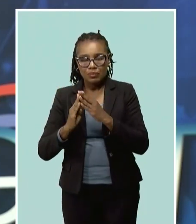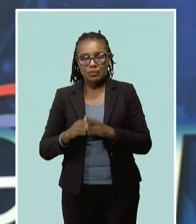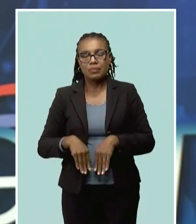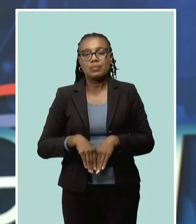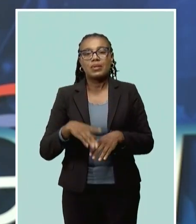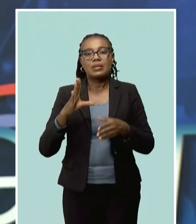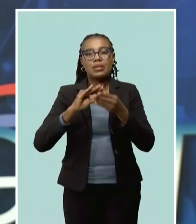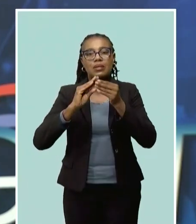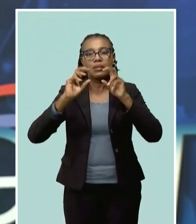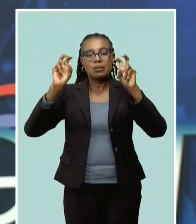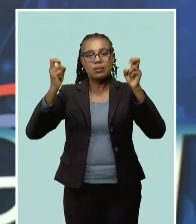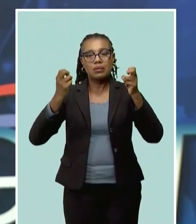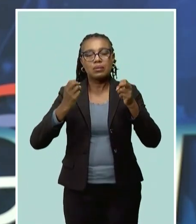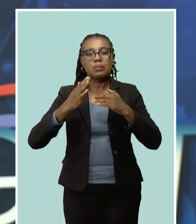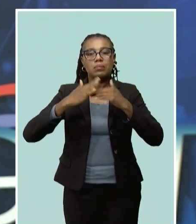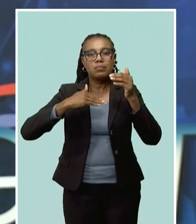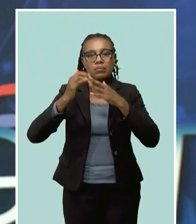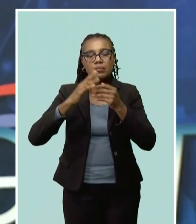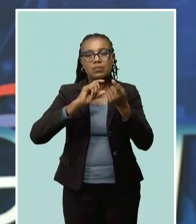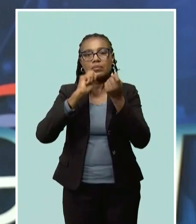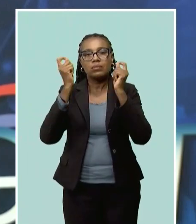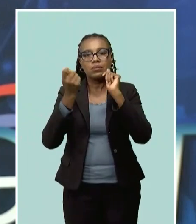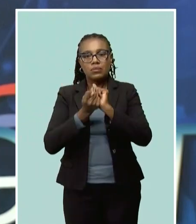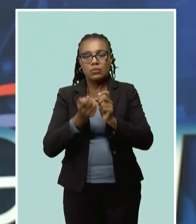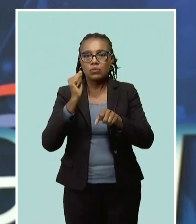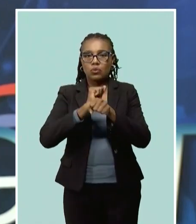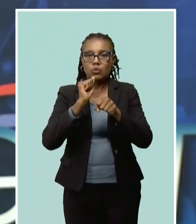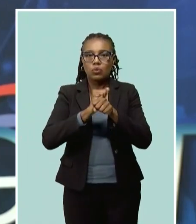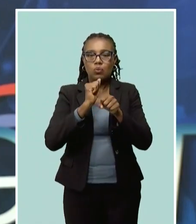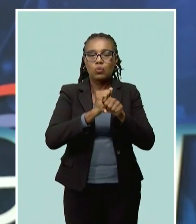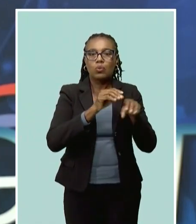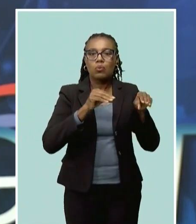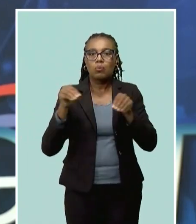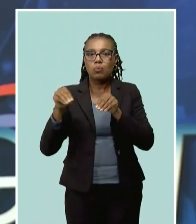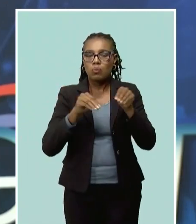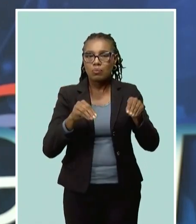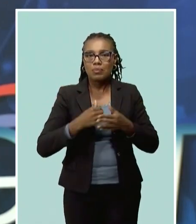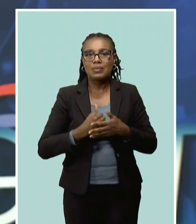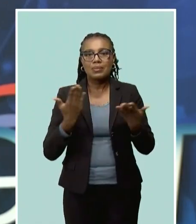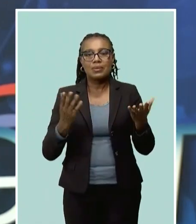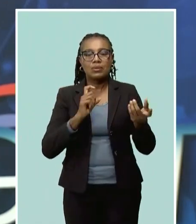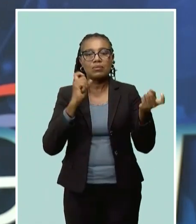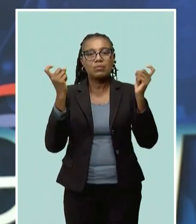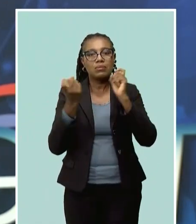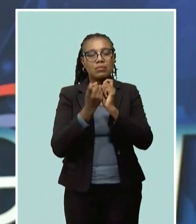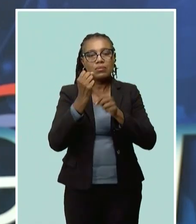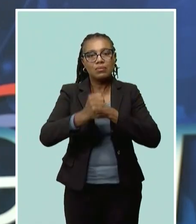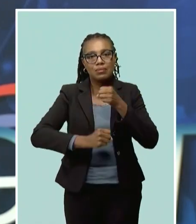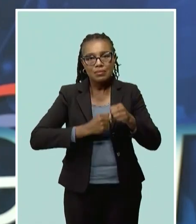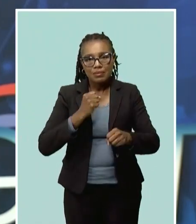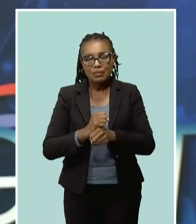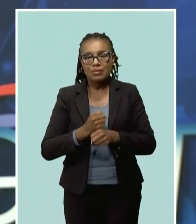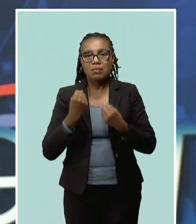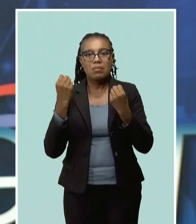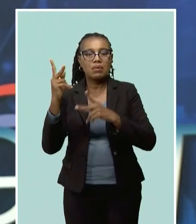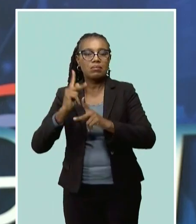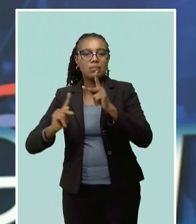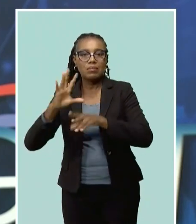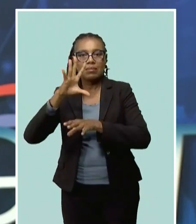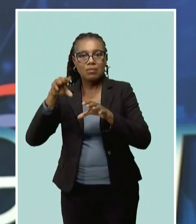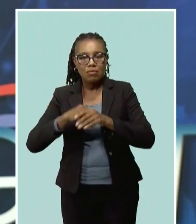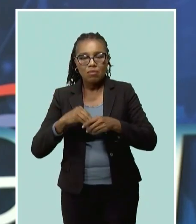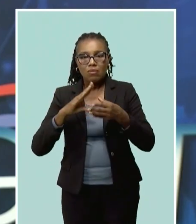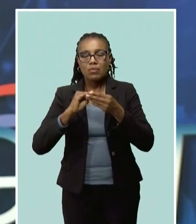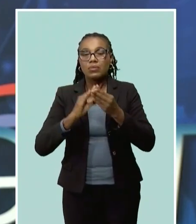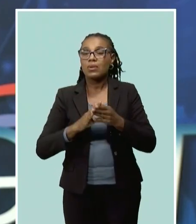under the theme, Building and Transforming the Labour Movement in a Transformative Age, many stakeholders were in agreement with an open